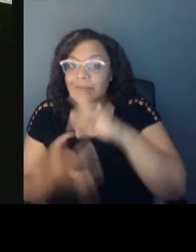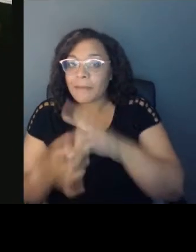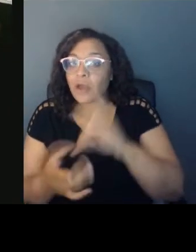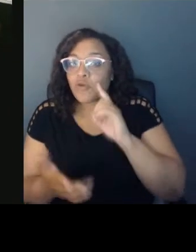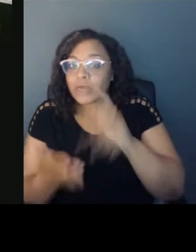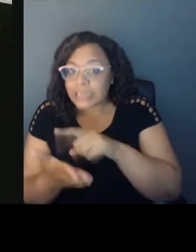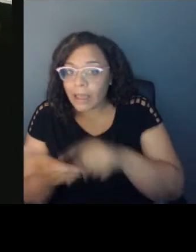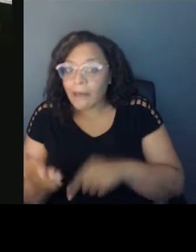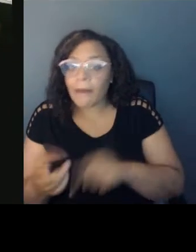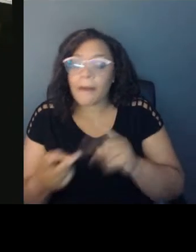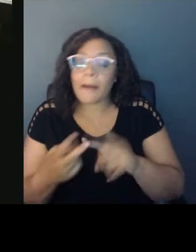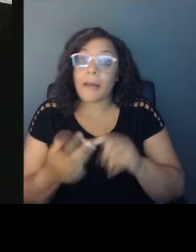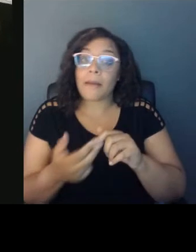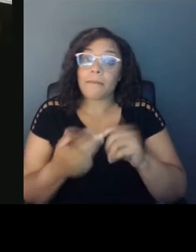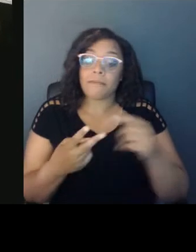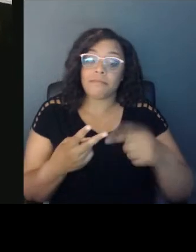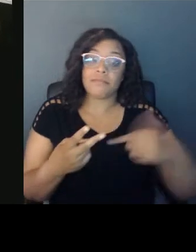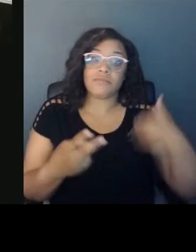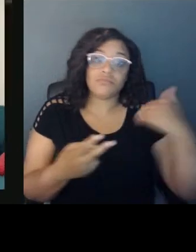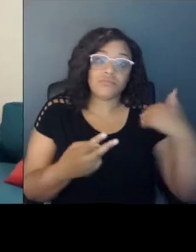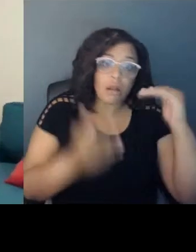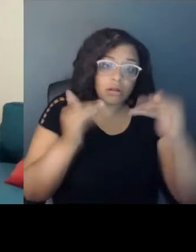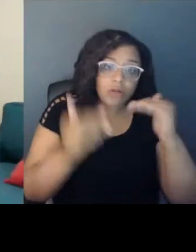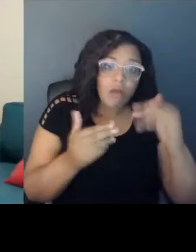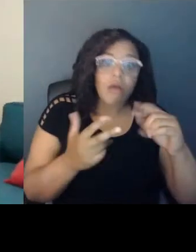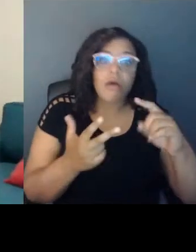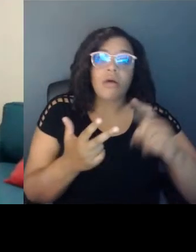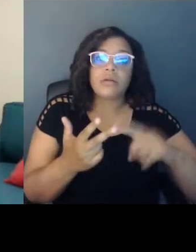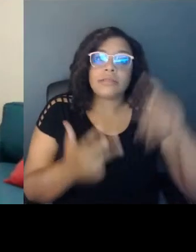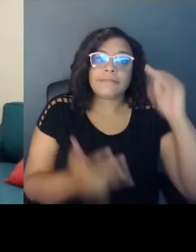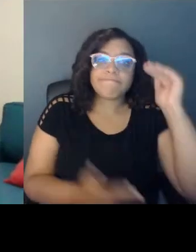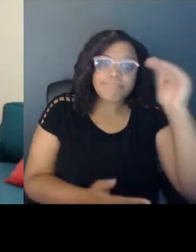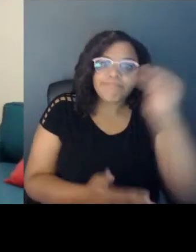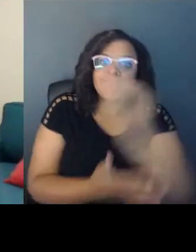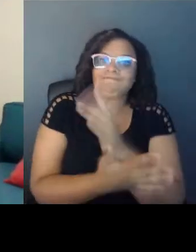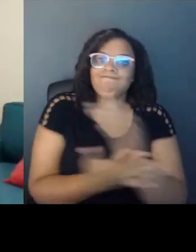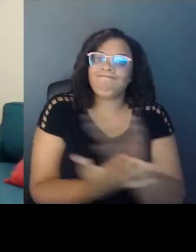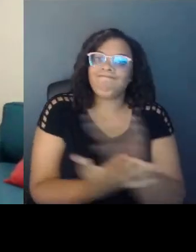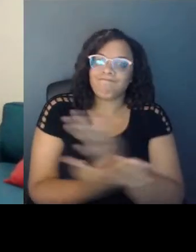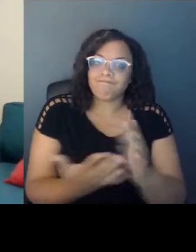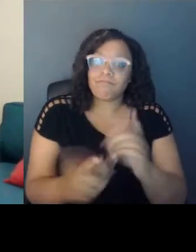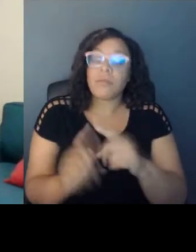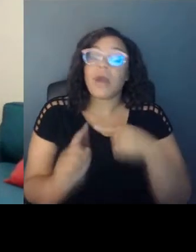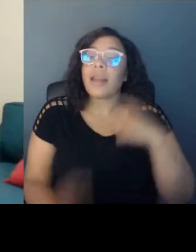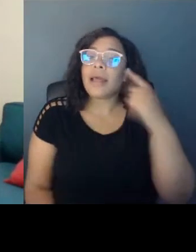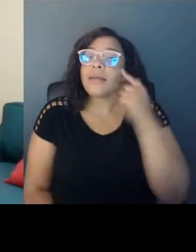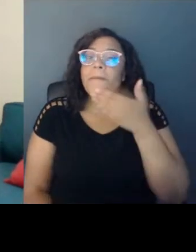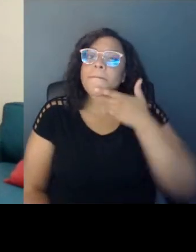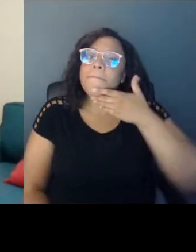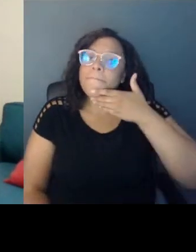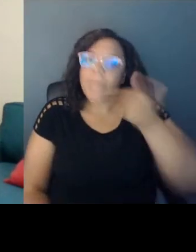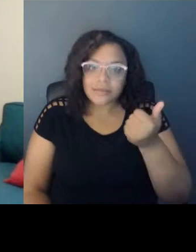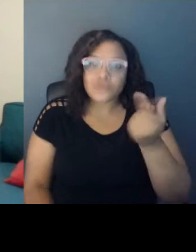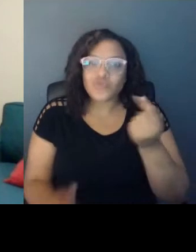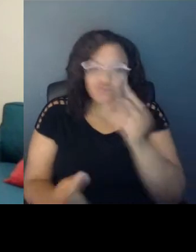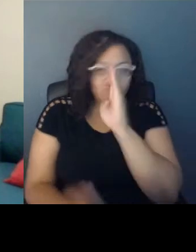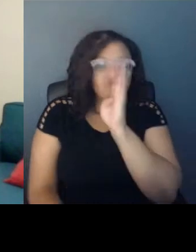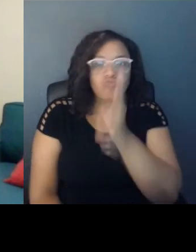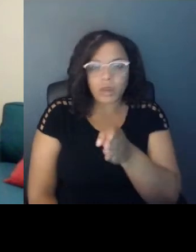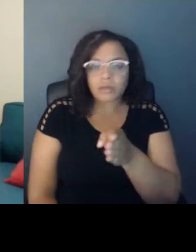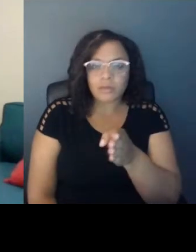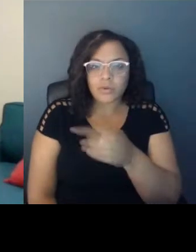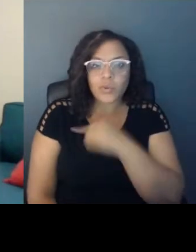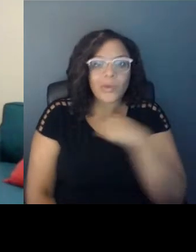adults and adolescents. But I think the biggest approach is directly, we can't act like this is not going on. We can't